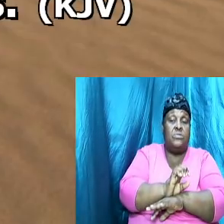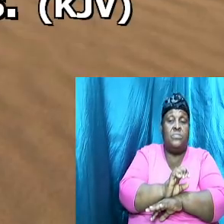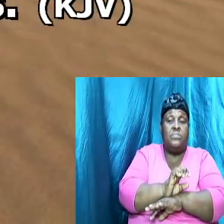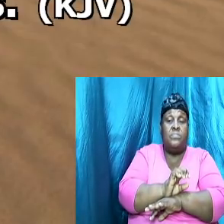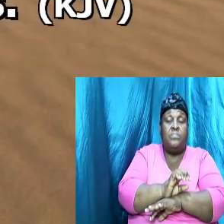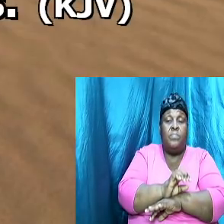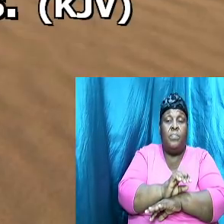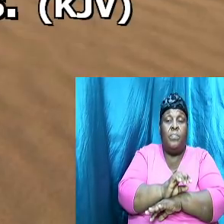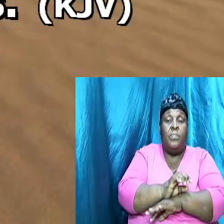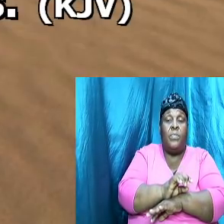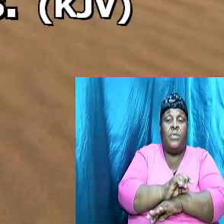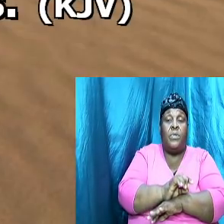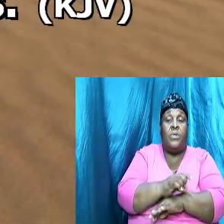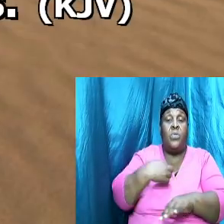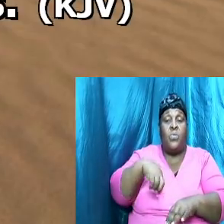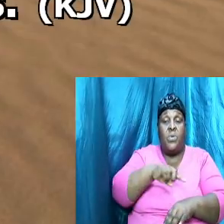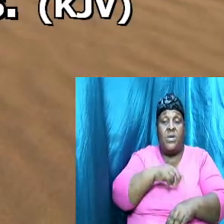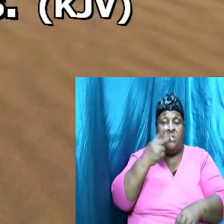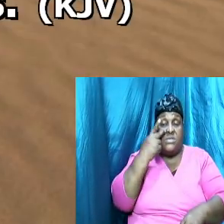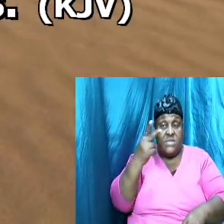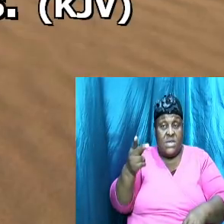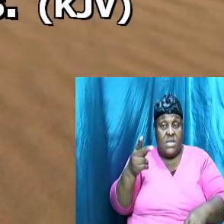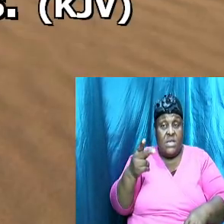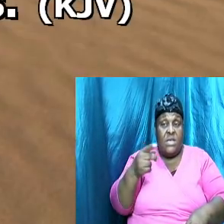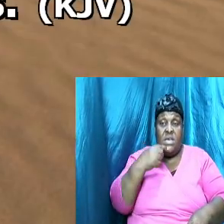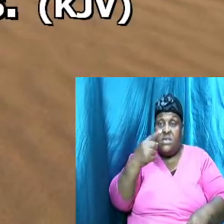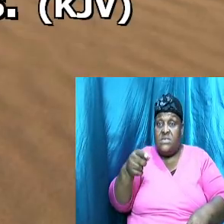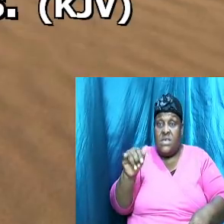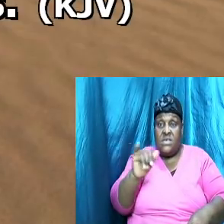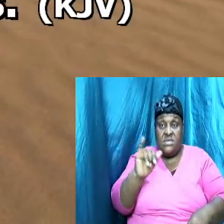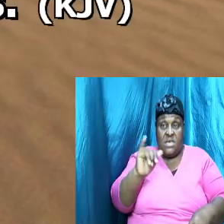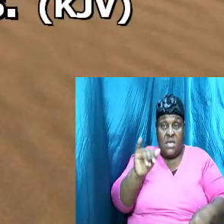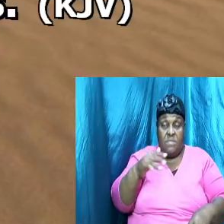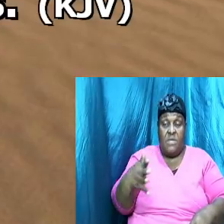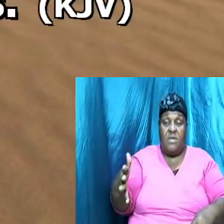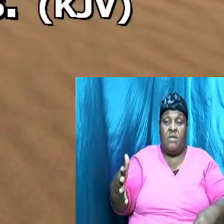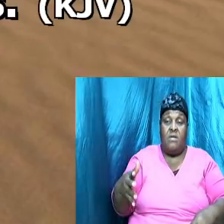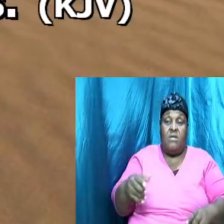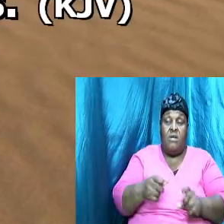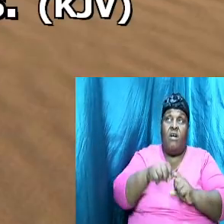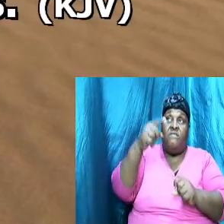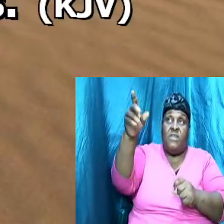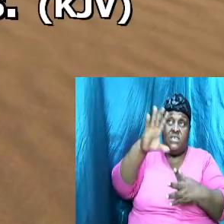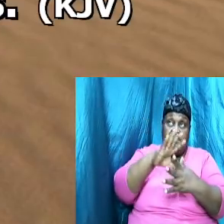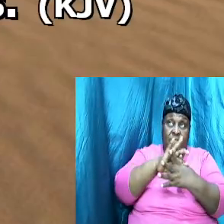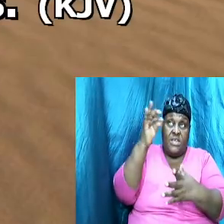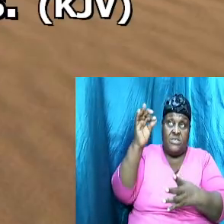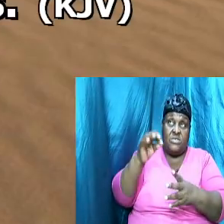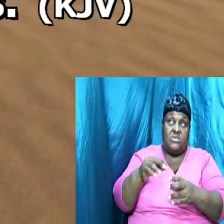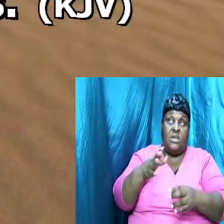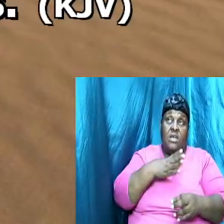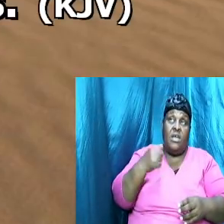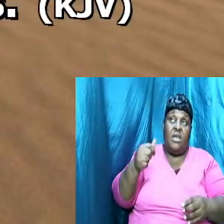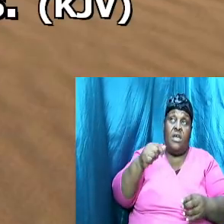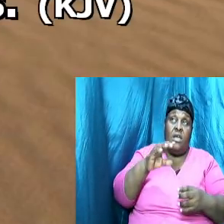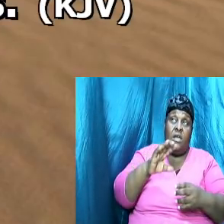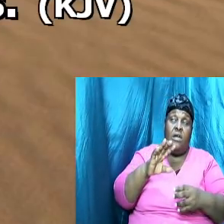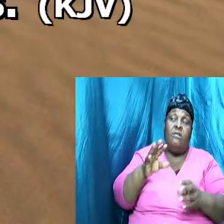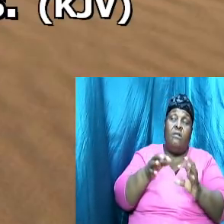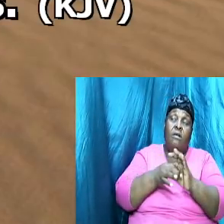and we are seeing where it is saying the same thing of his flesh and of his bones what is happening